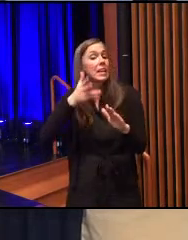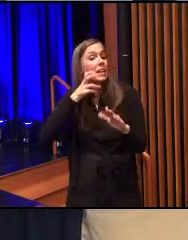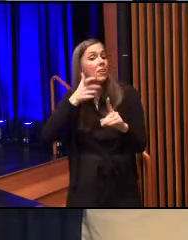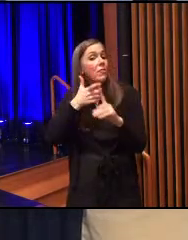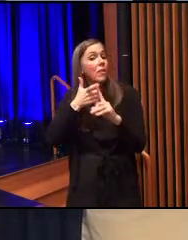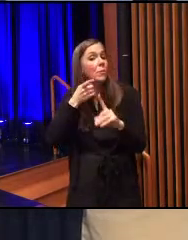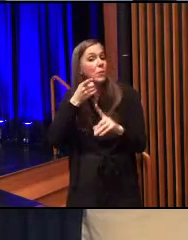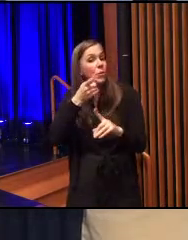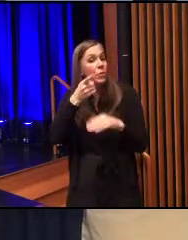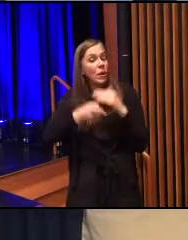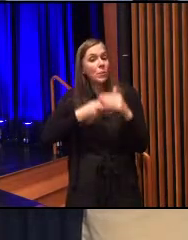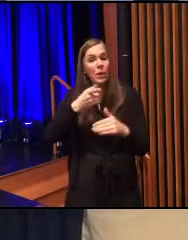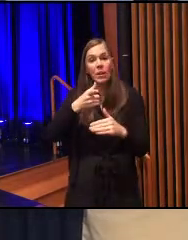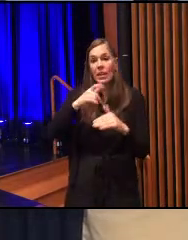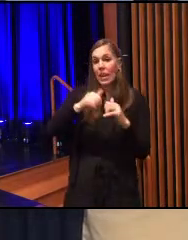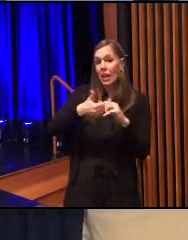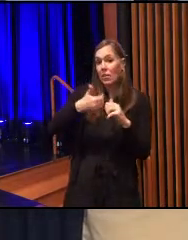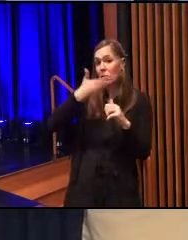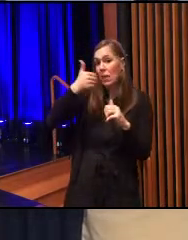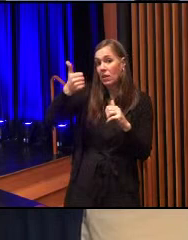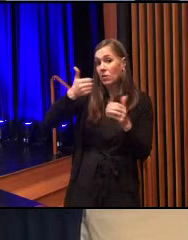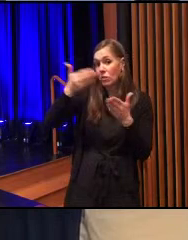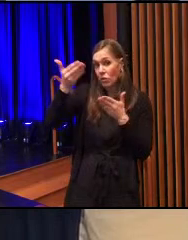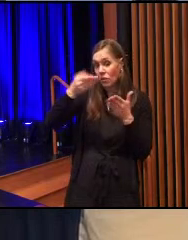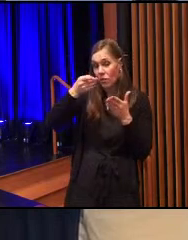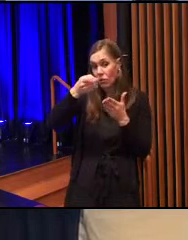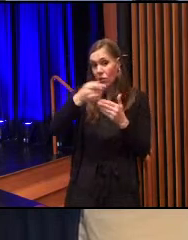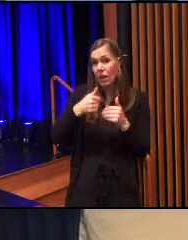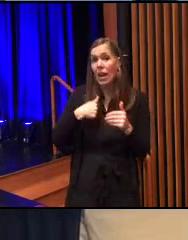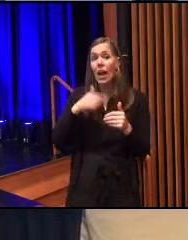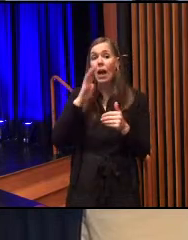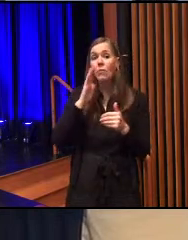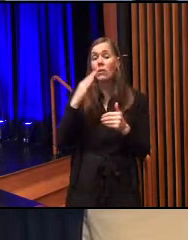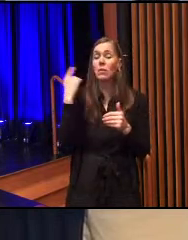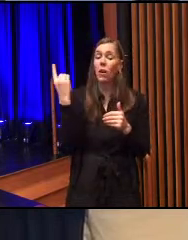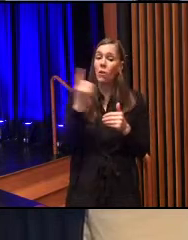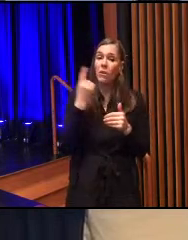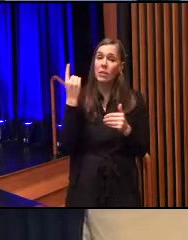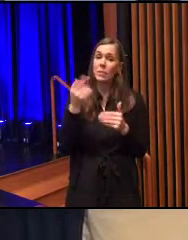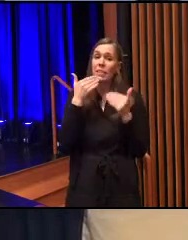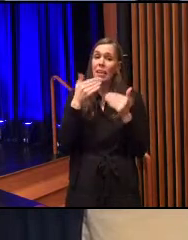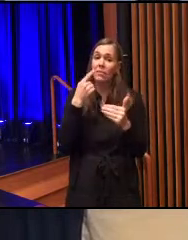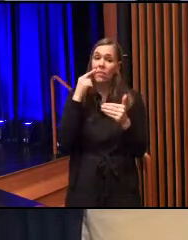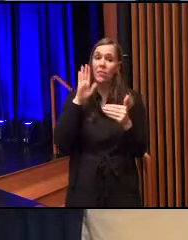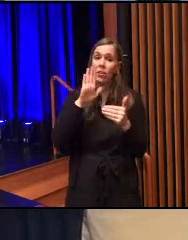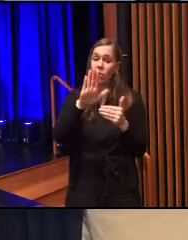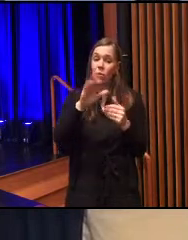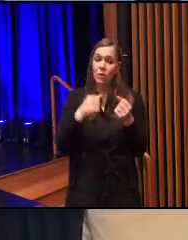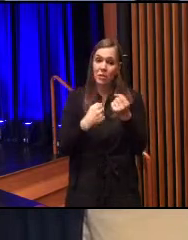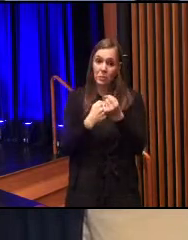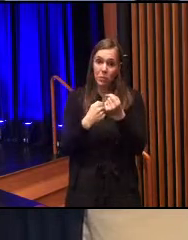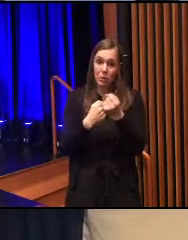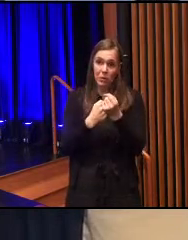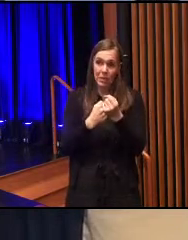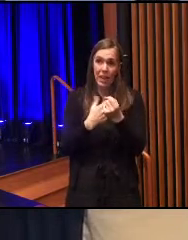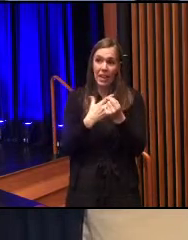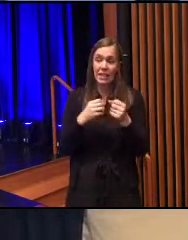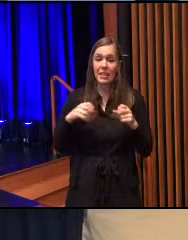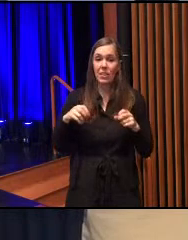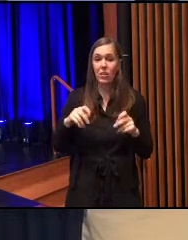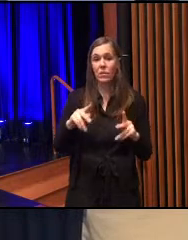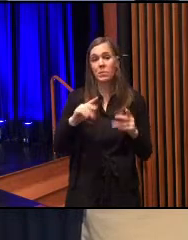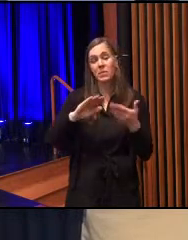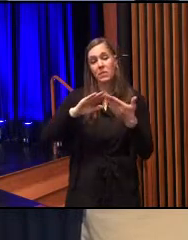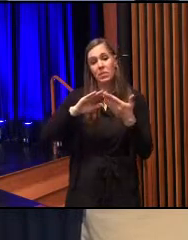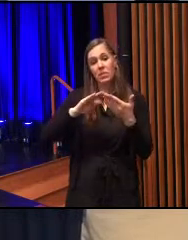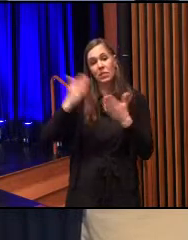about who I can better serve you. I'll be forever grateful for your support and this opportunity to serve